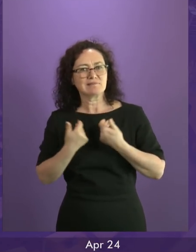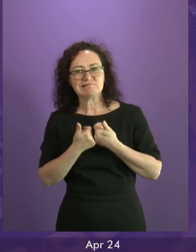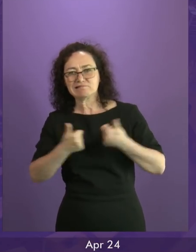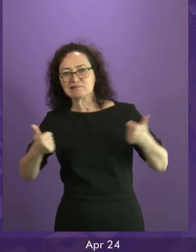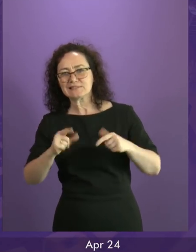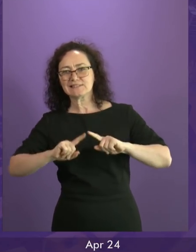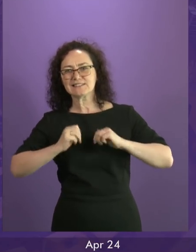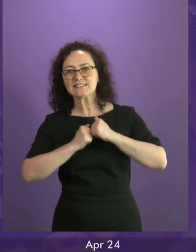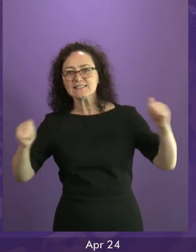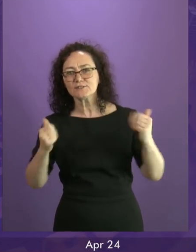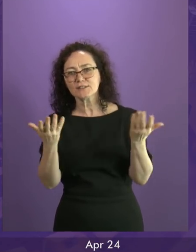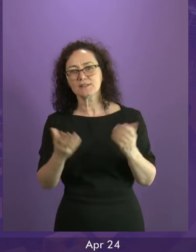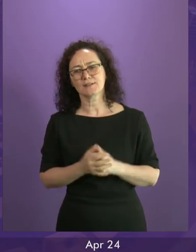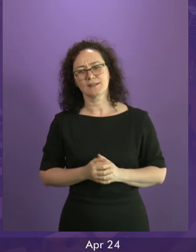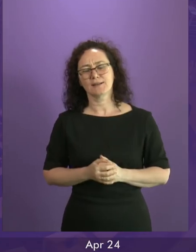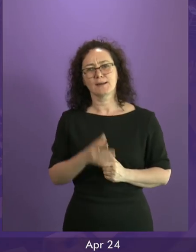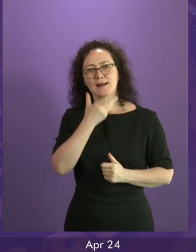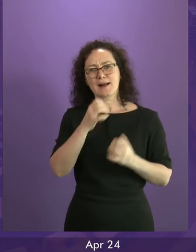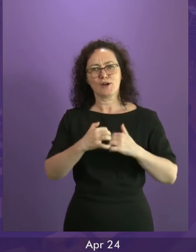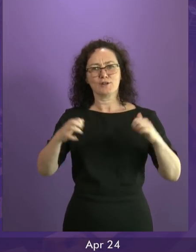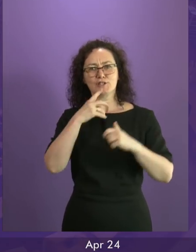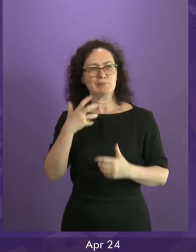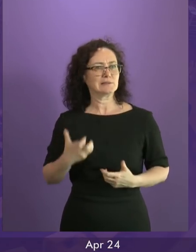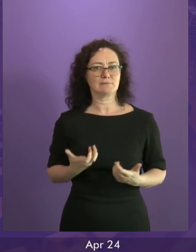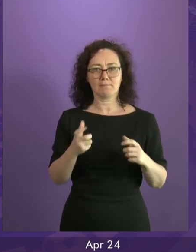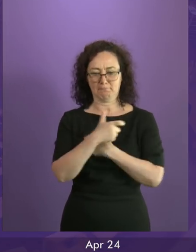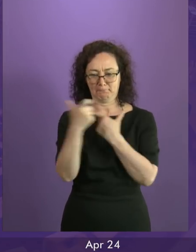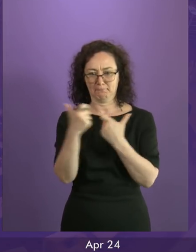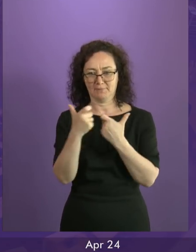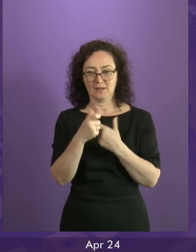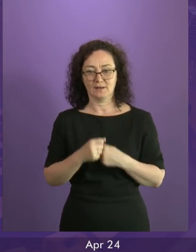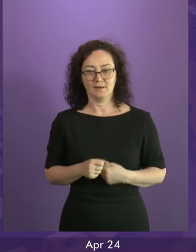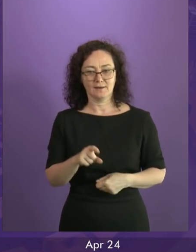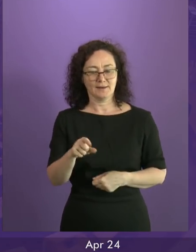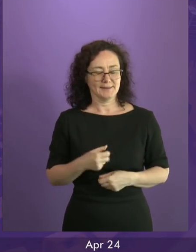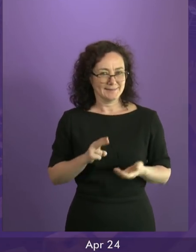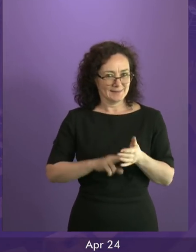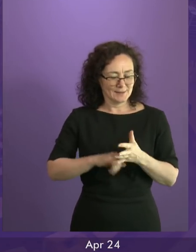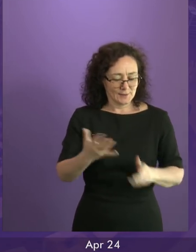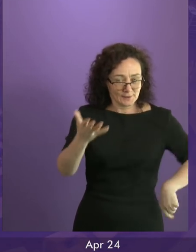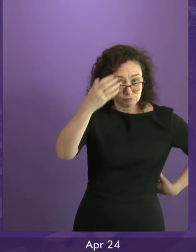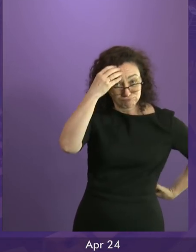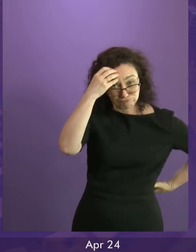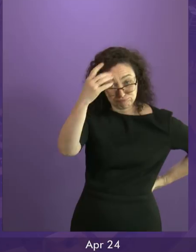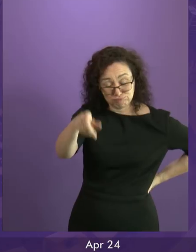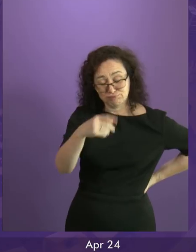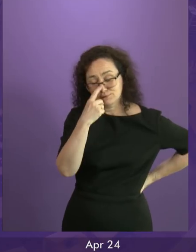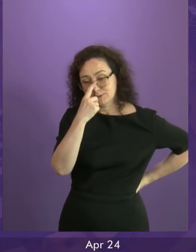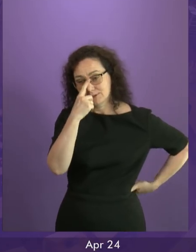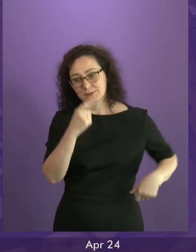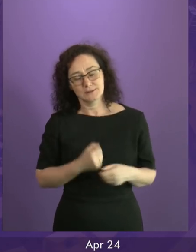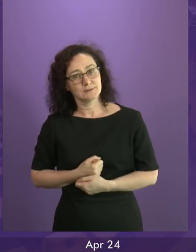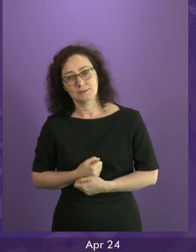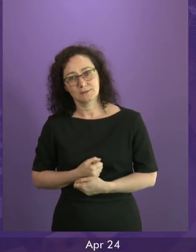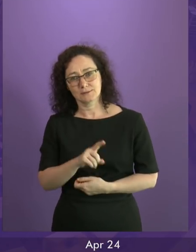I have to say, there was a sense of grievance and division dripping from every consonant that came out of Maurice